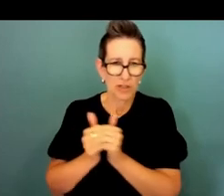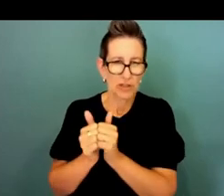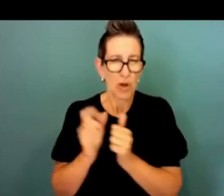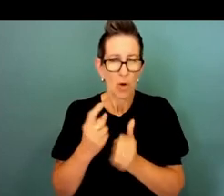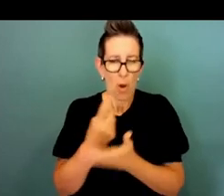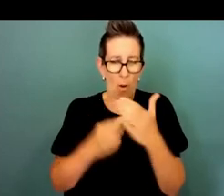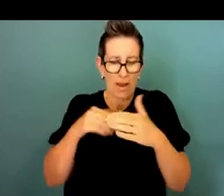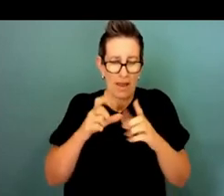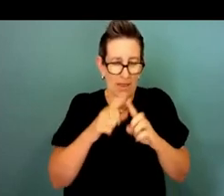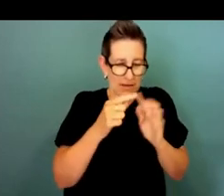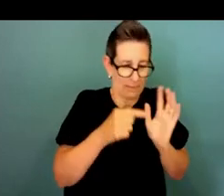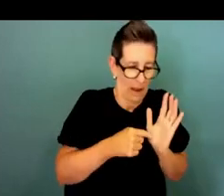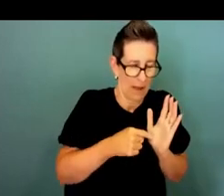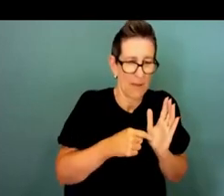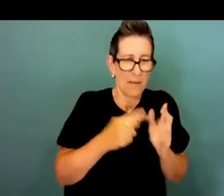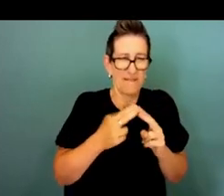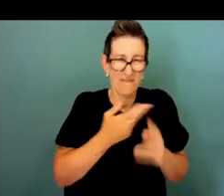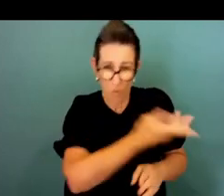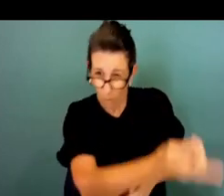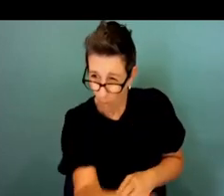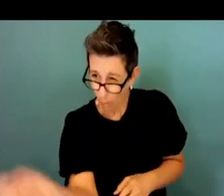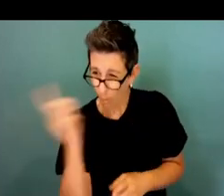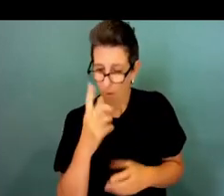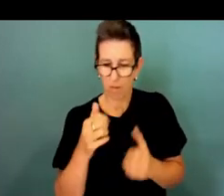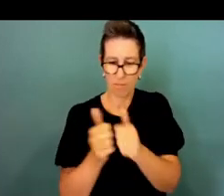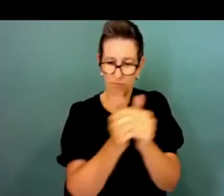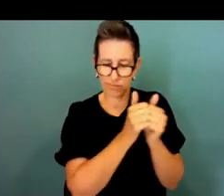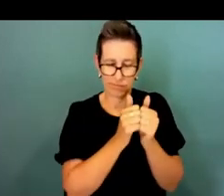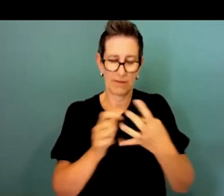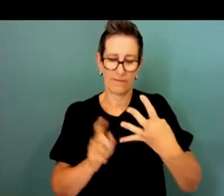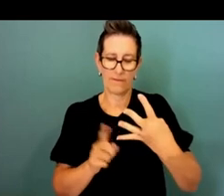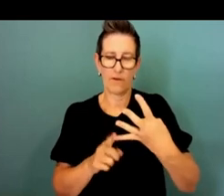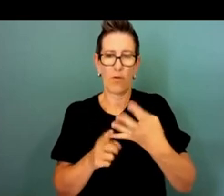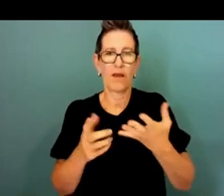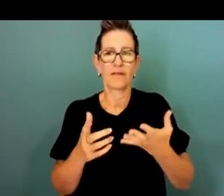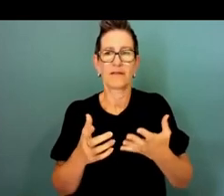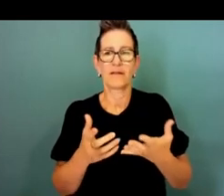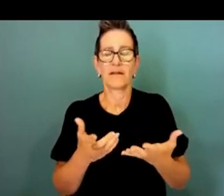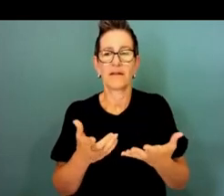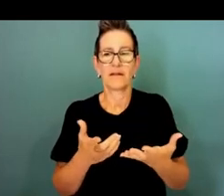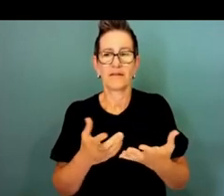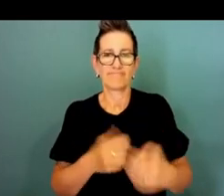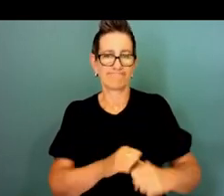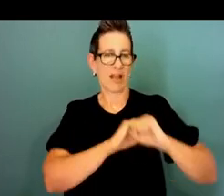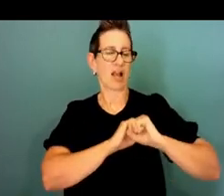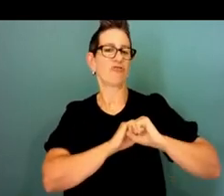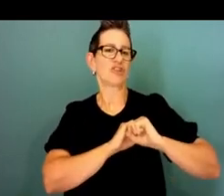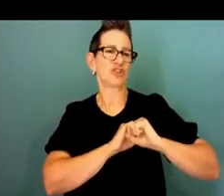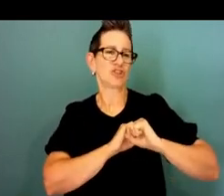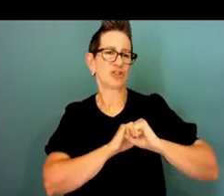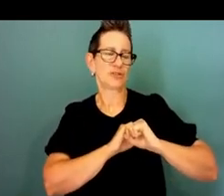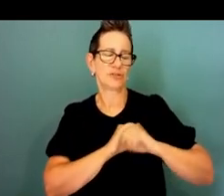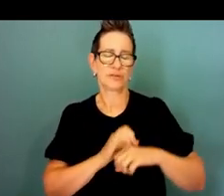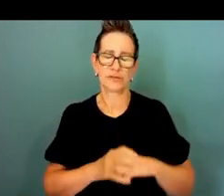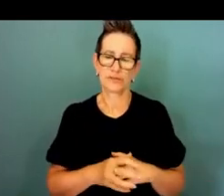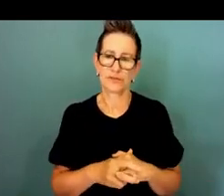all of your stakeholders and courage and I think recent events really underscore the fact that